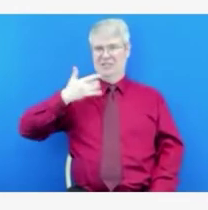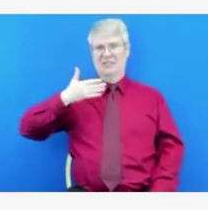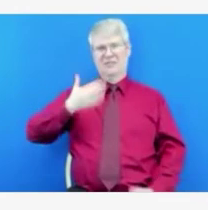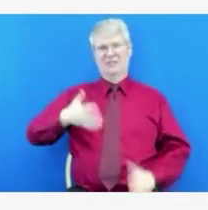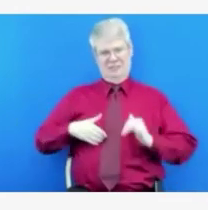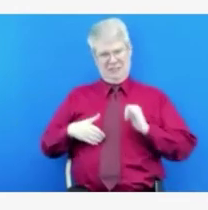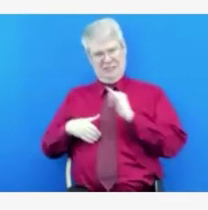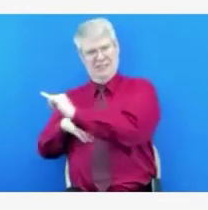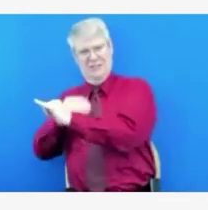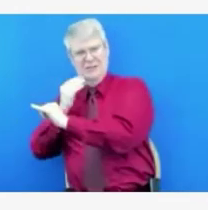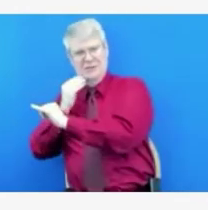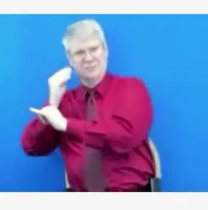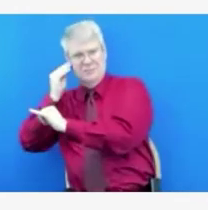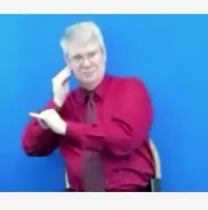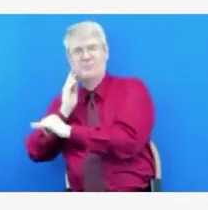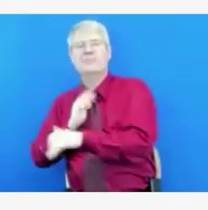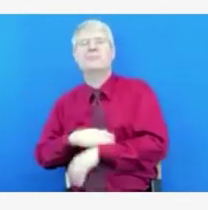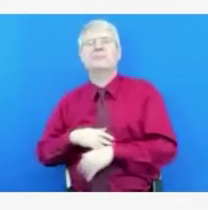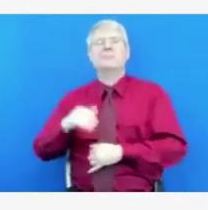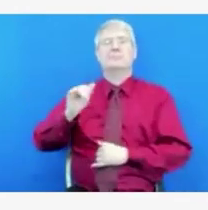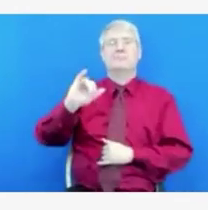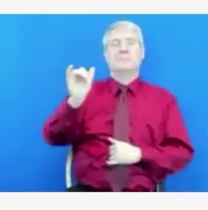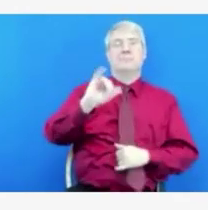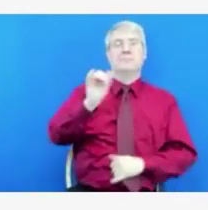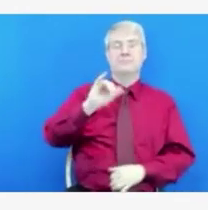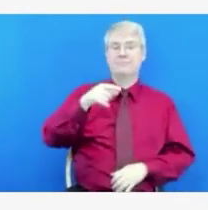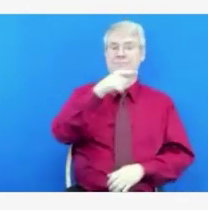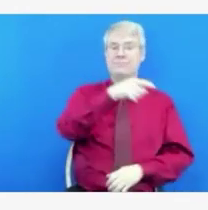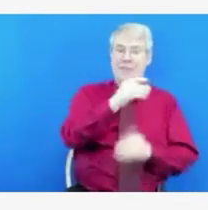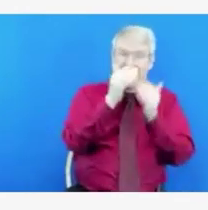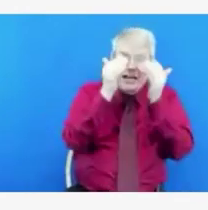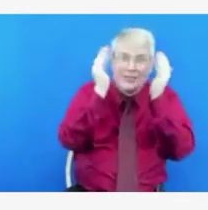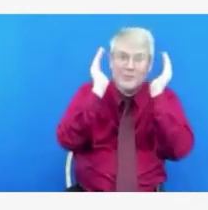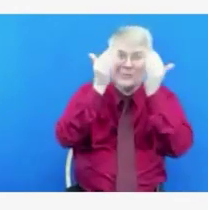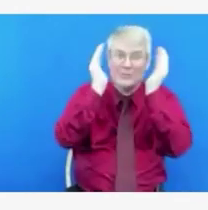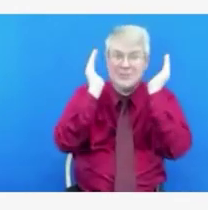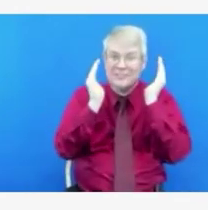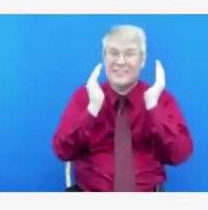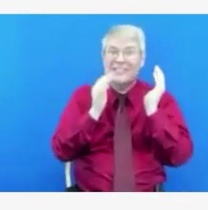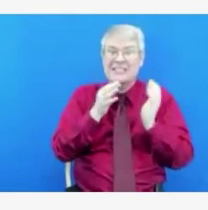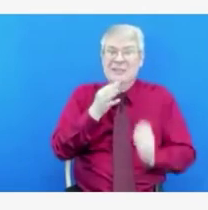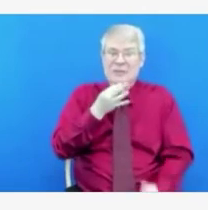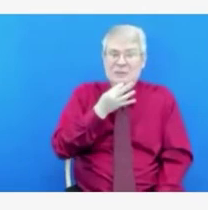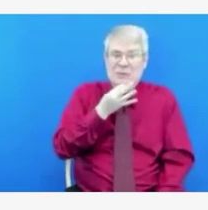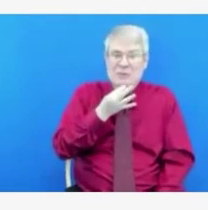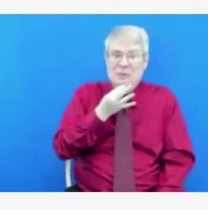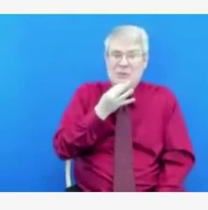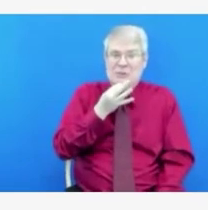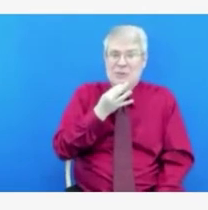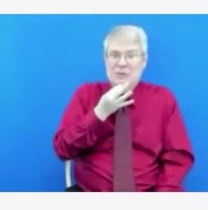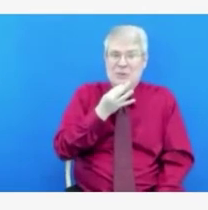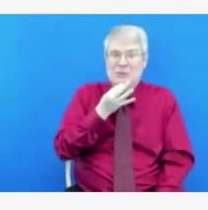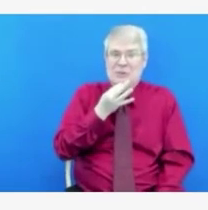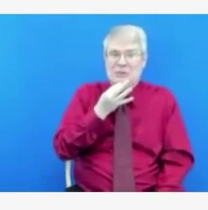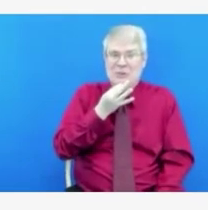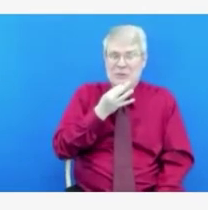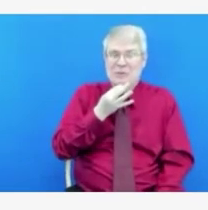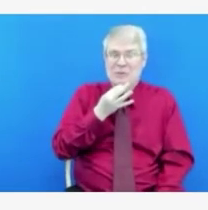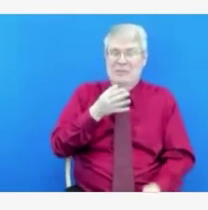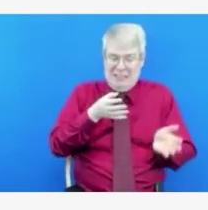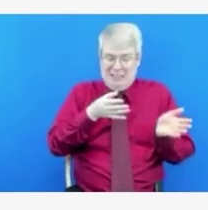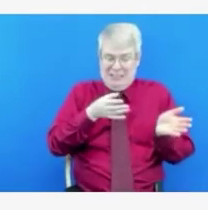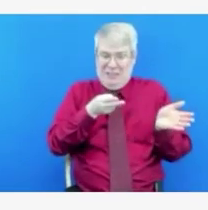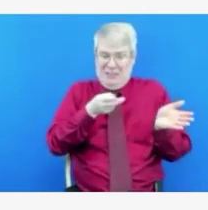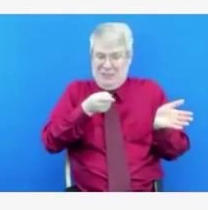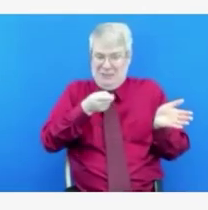-treaters aged two and older to wear a mask that covers their nose and mouth to reduce the risk of encountering someone who is ill. Find some